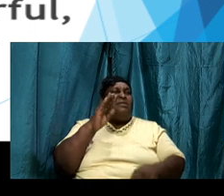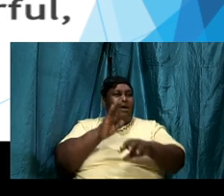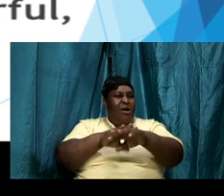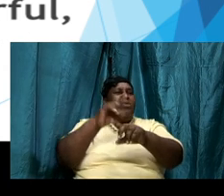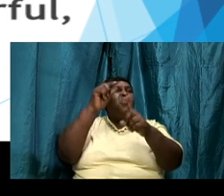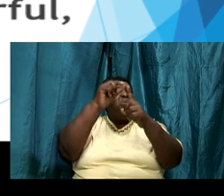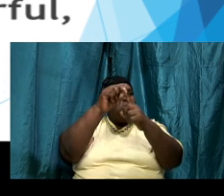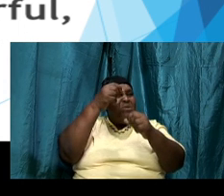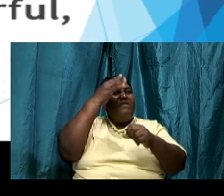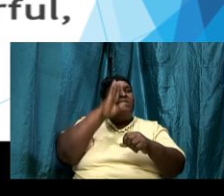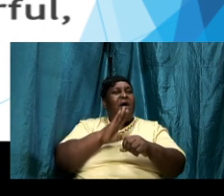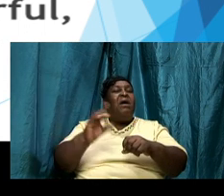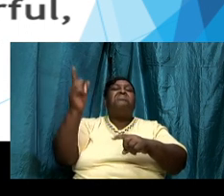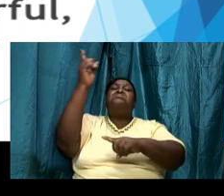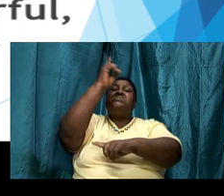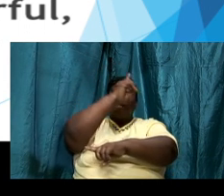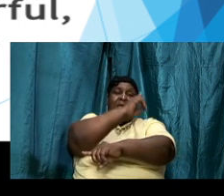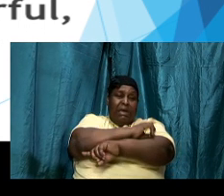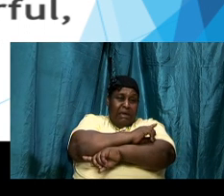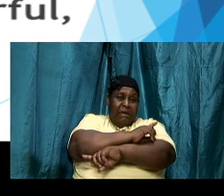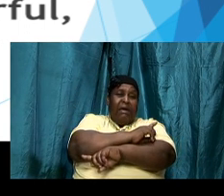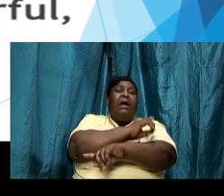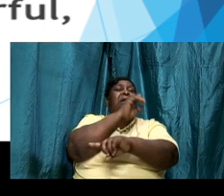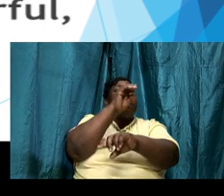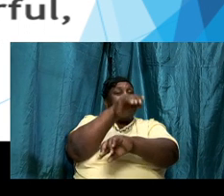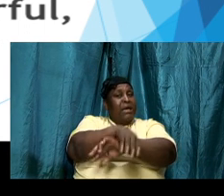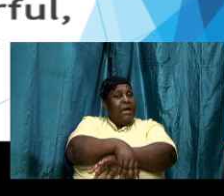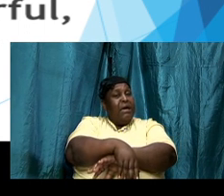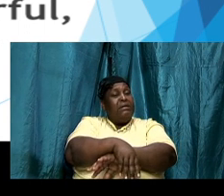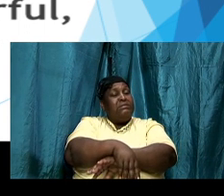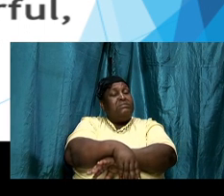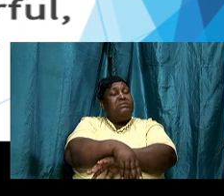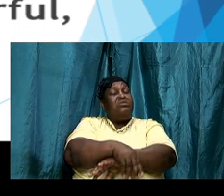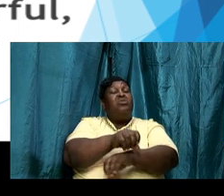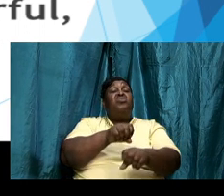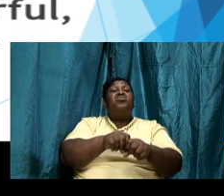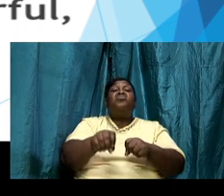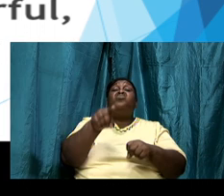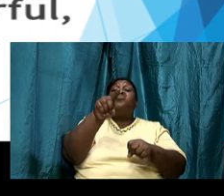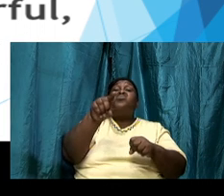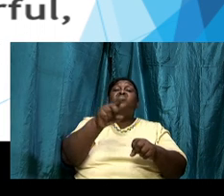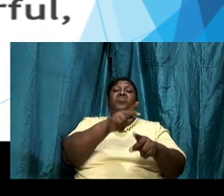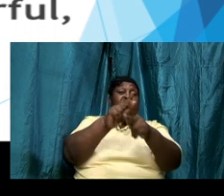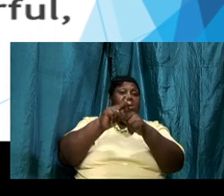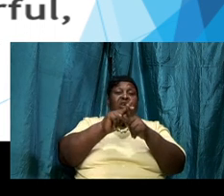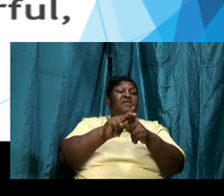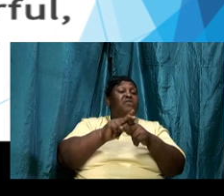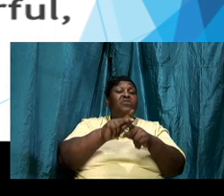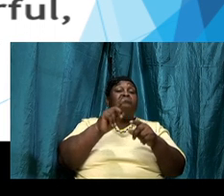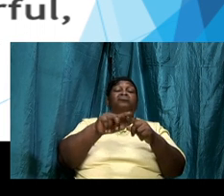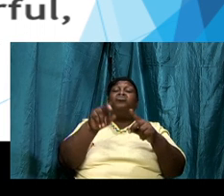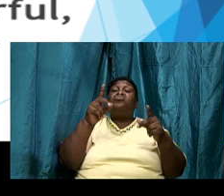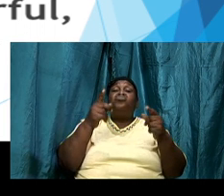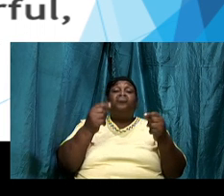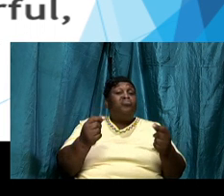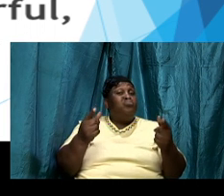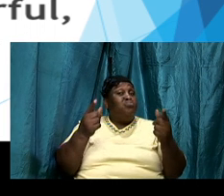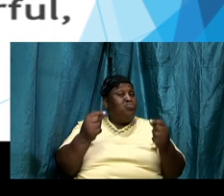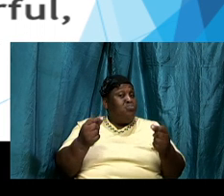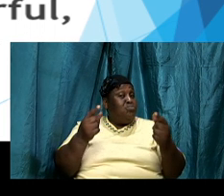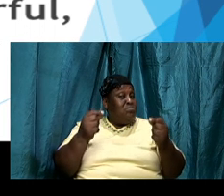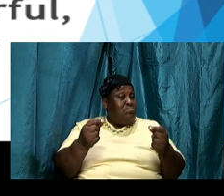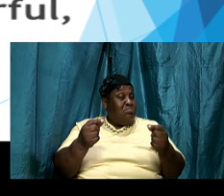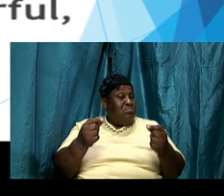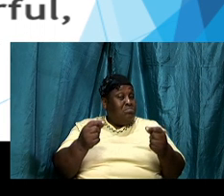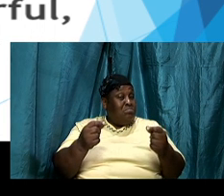so that you may be careful to do notice now what it is saying